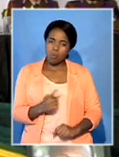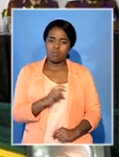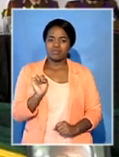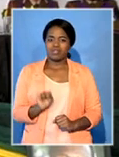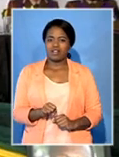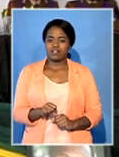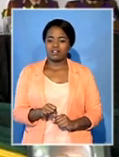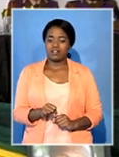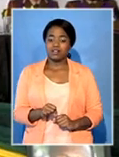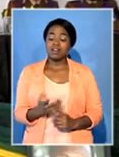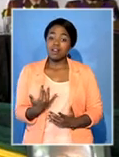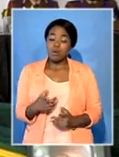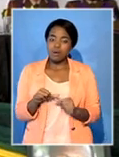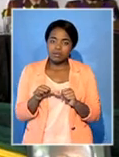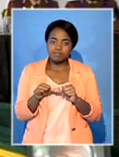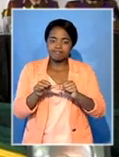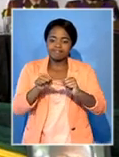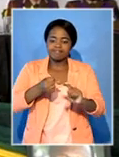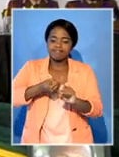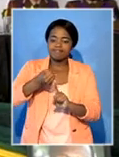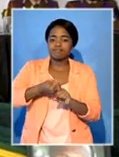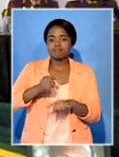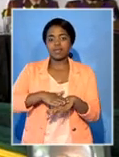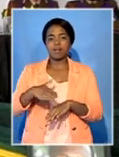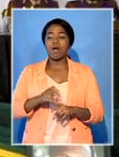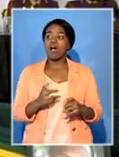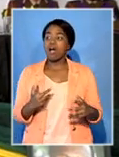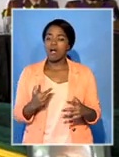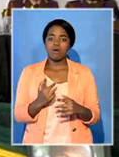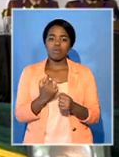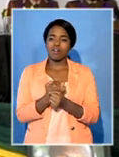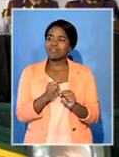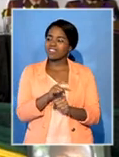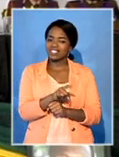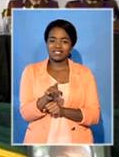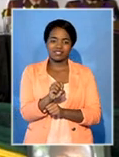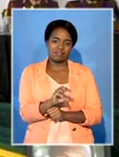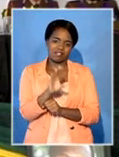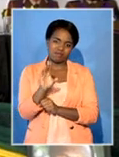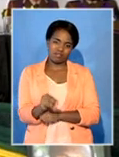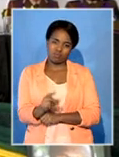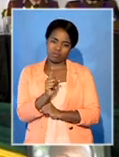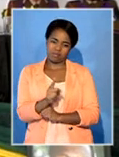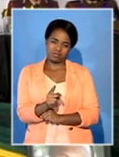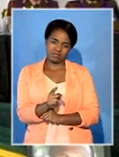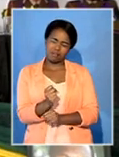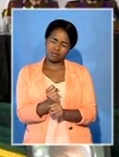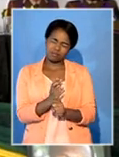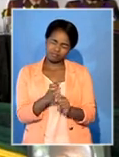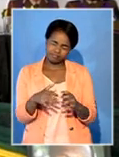to take forward the struggle to liberate our beautiful country from want,